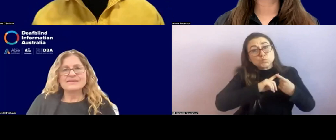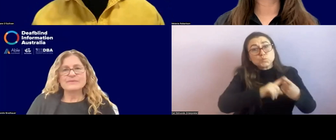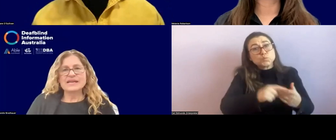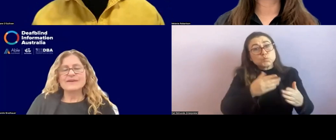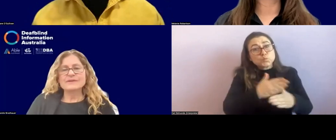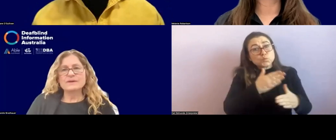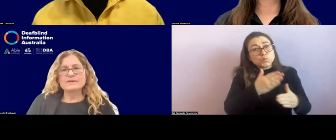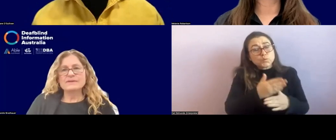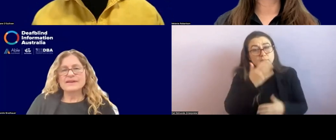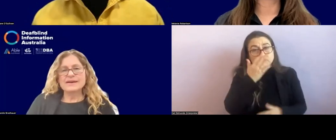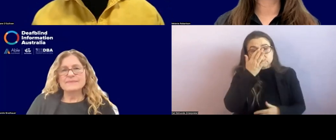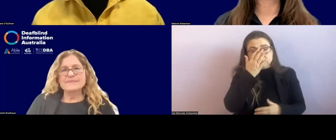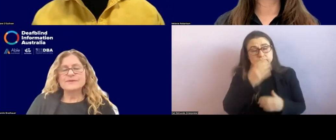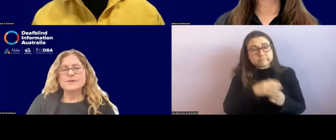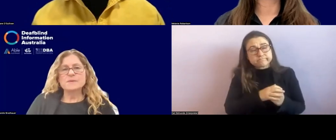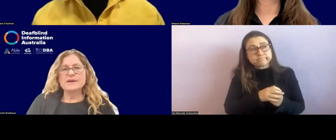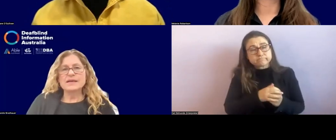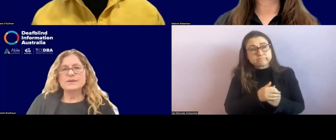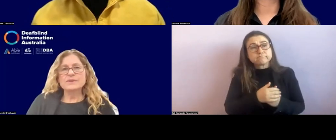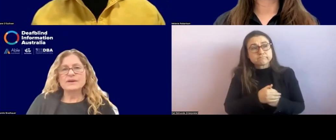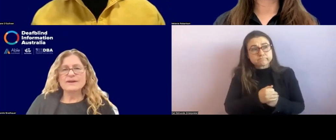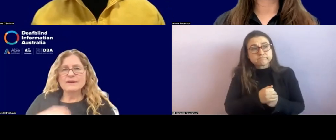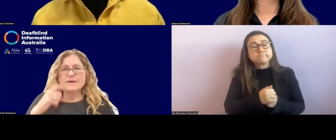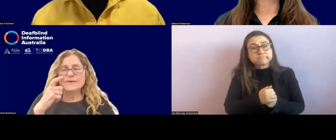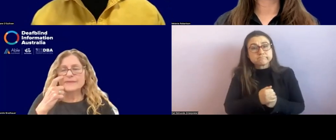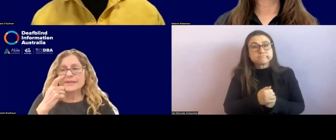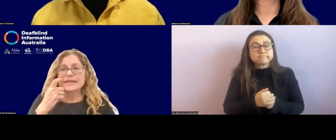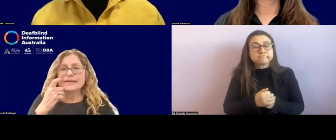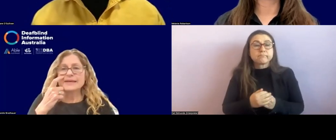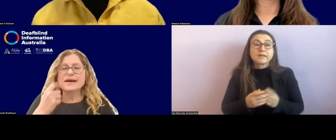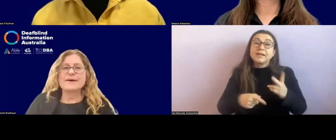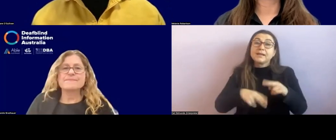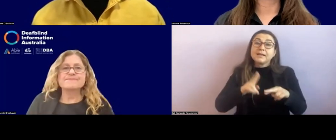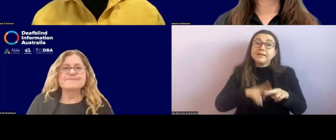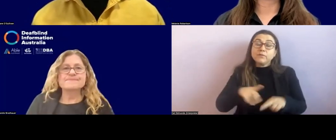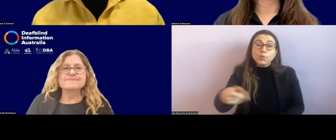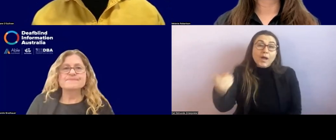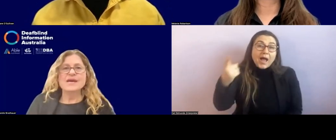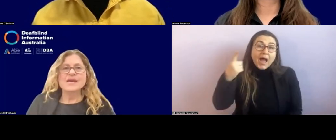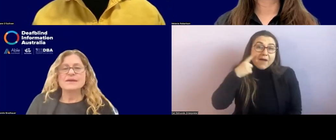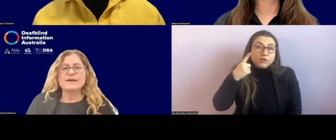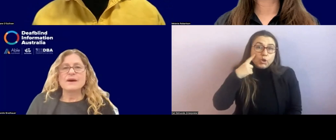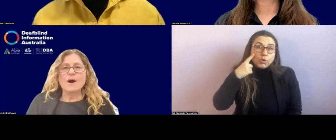see we have a lot, um, if you look on the, um,